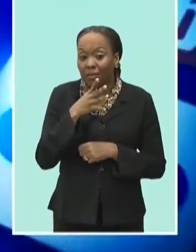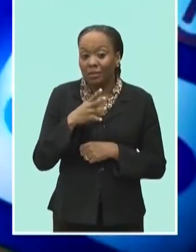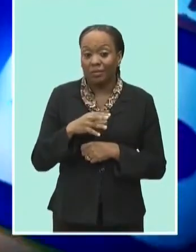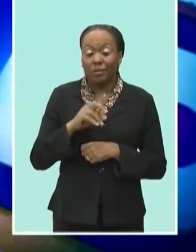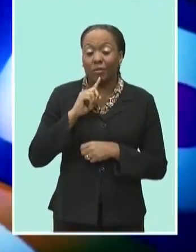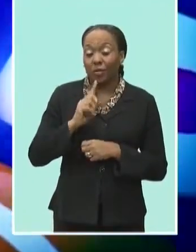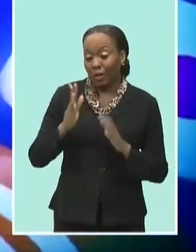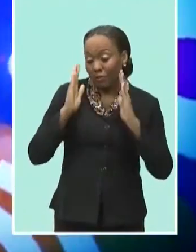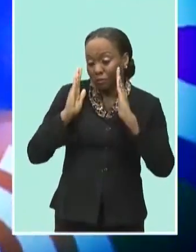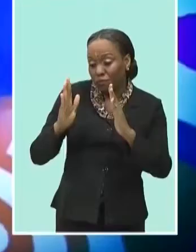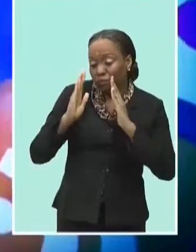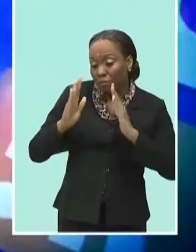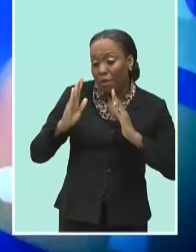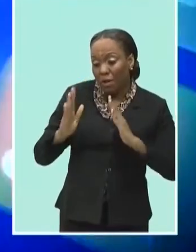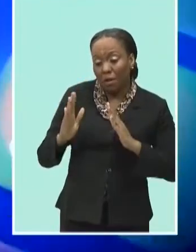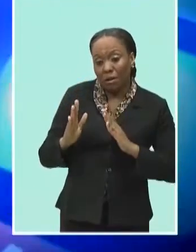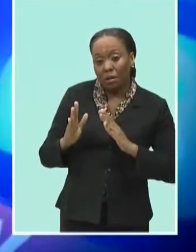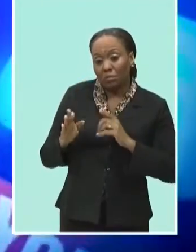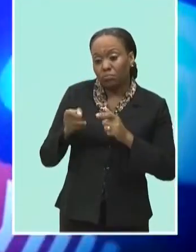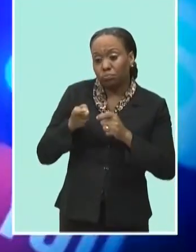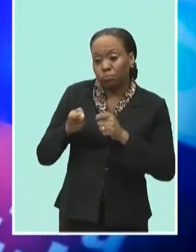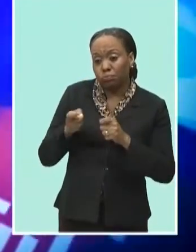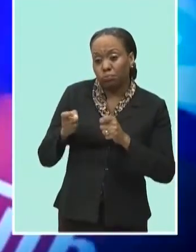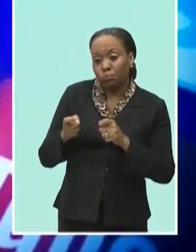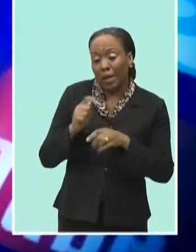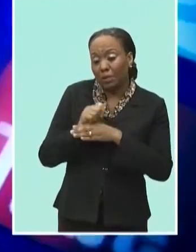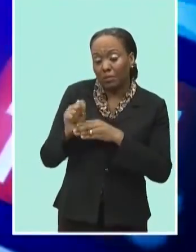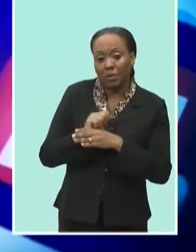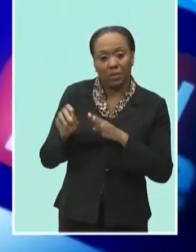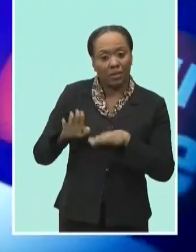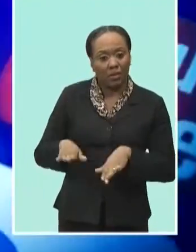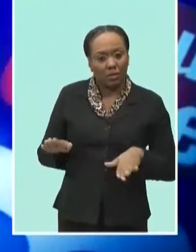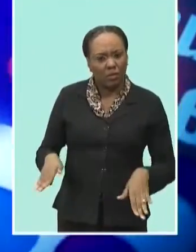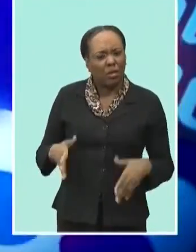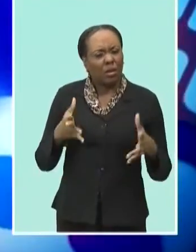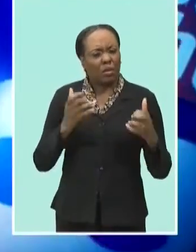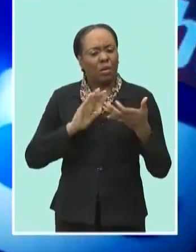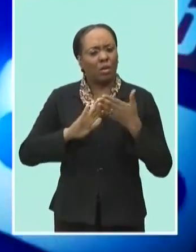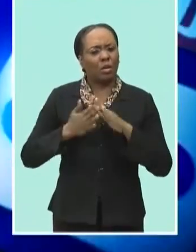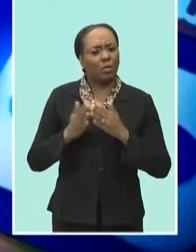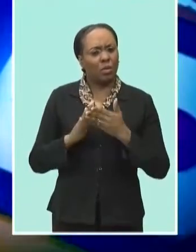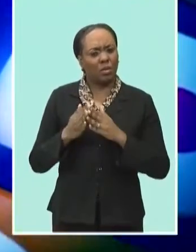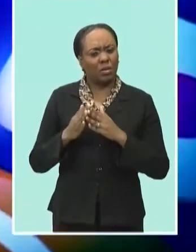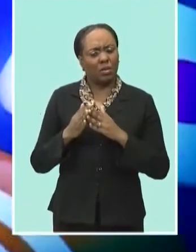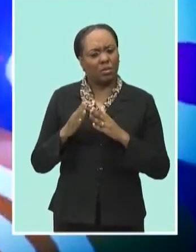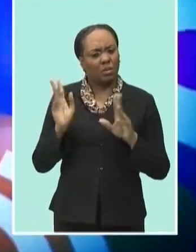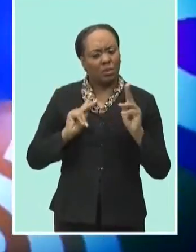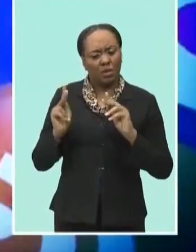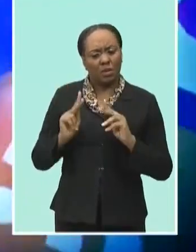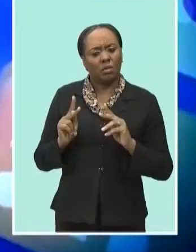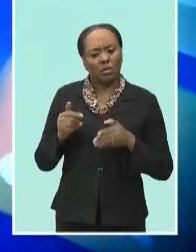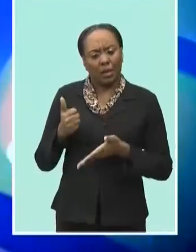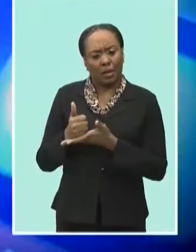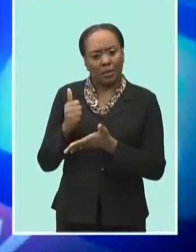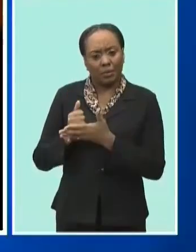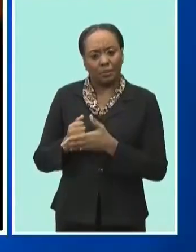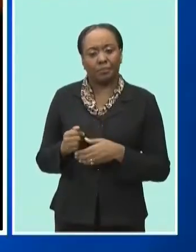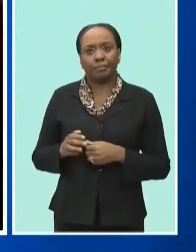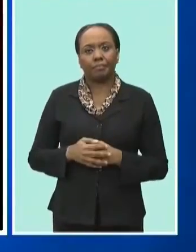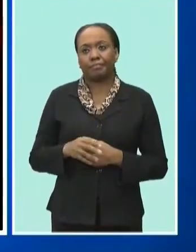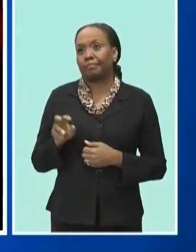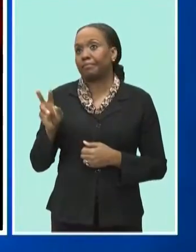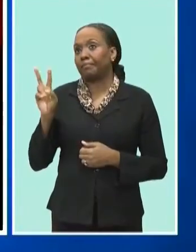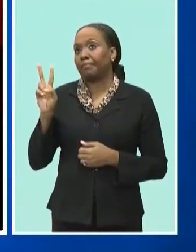to take the reins and focus on the youth. And he wants to see a return to a sense of community. Well, Facebook user Ginger